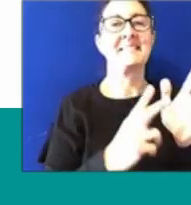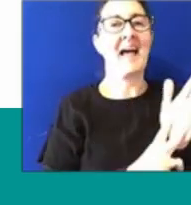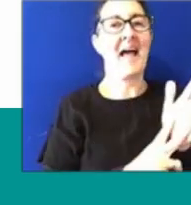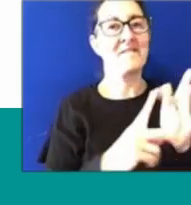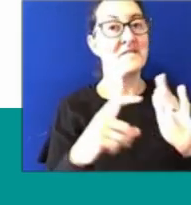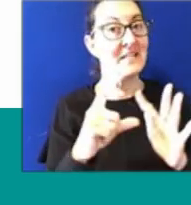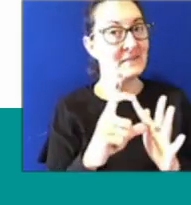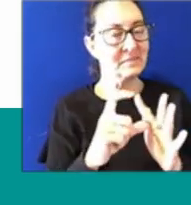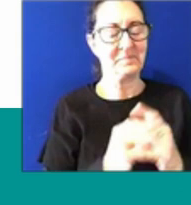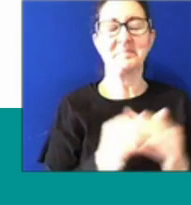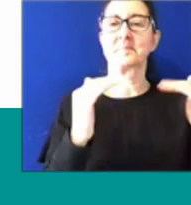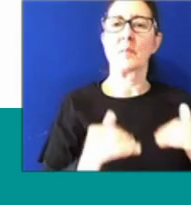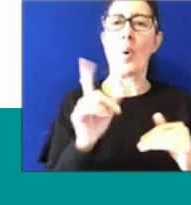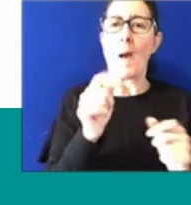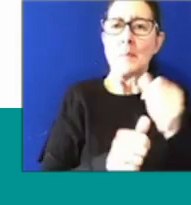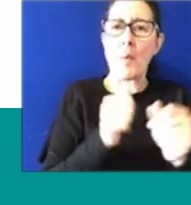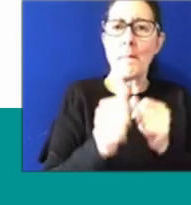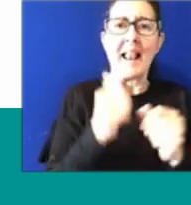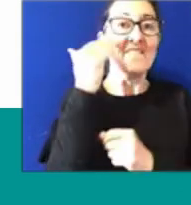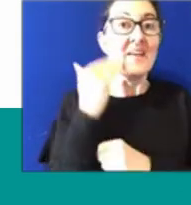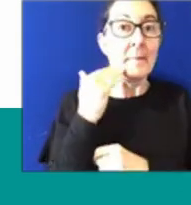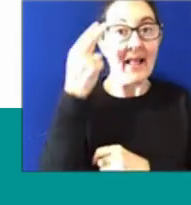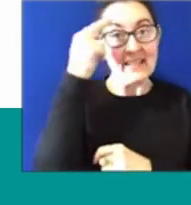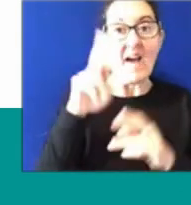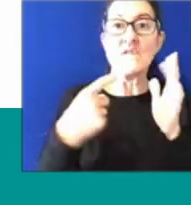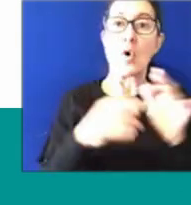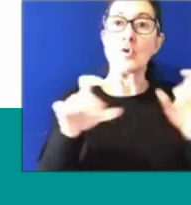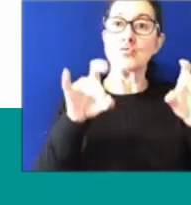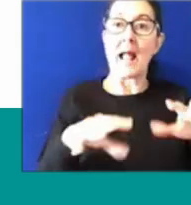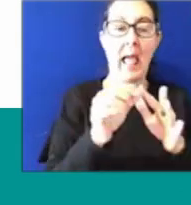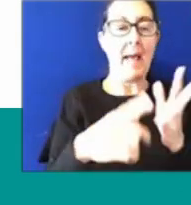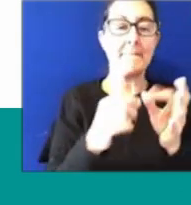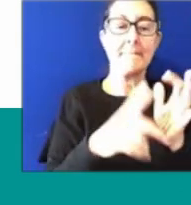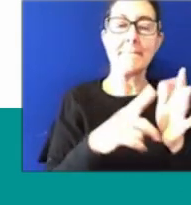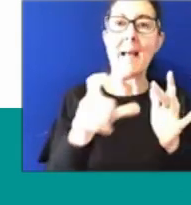What is the most popular female name for Australian public servants in Victoria? Please am.